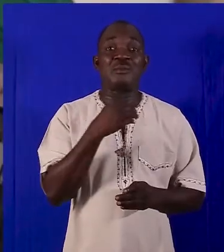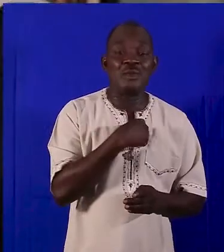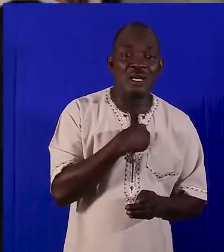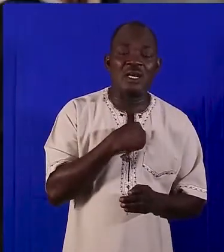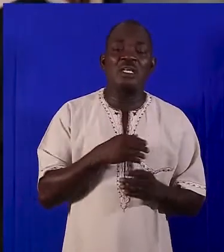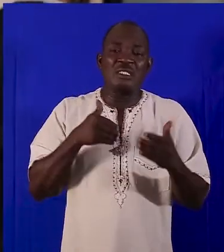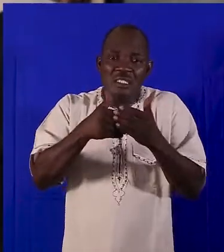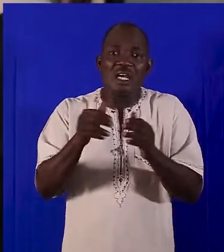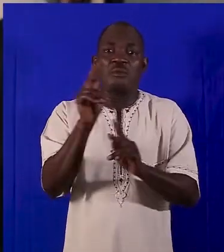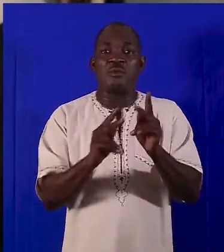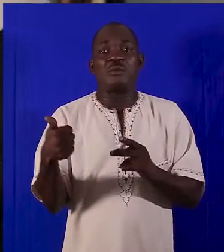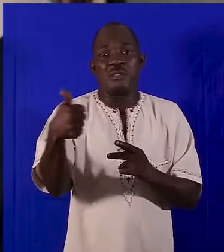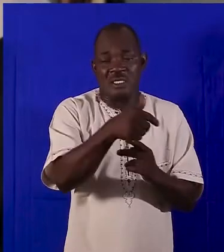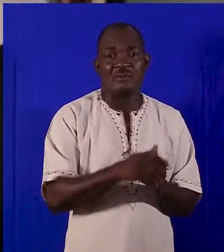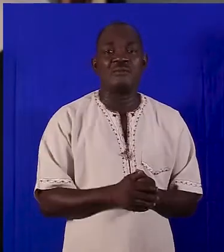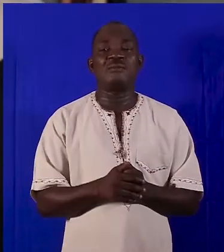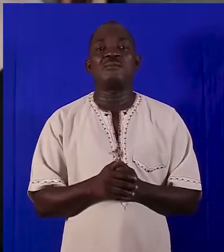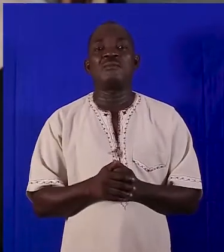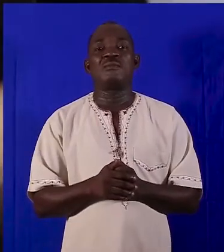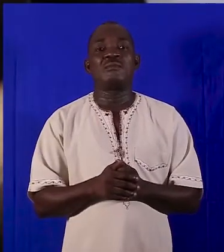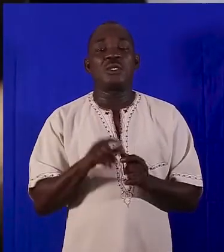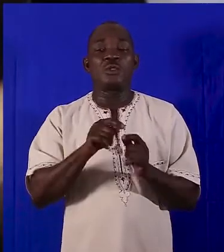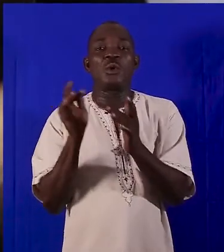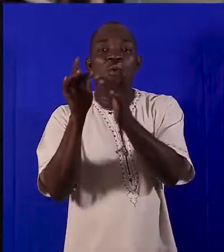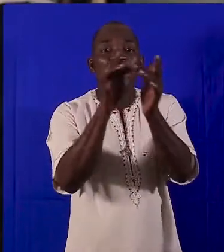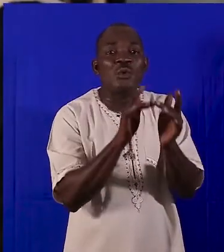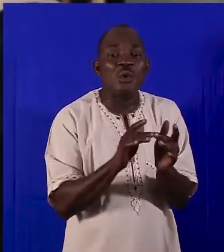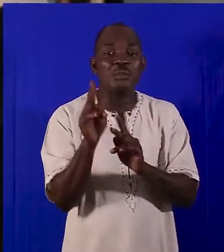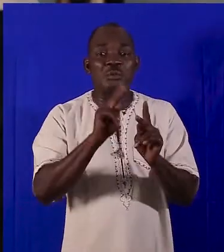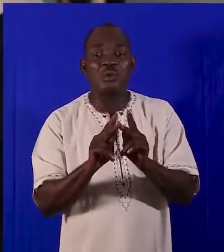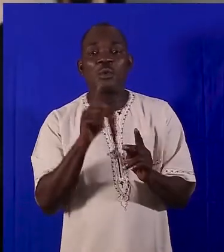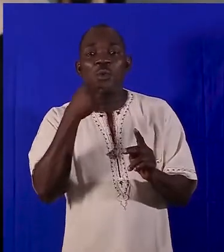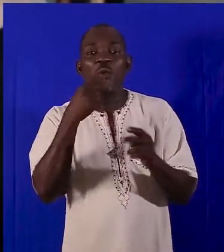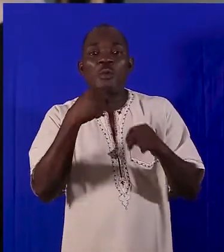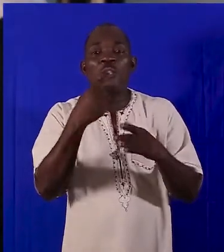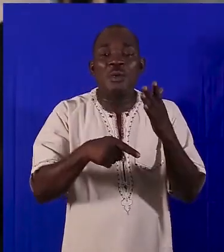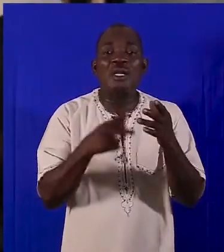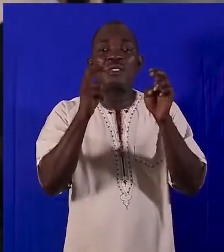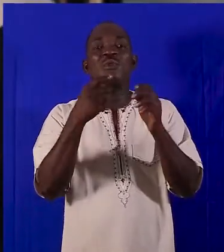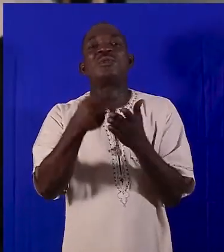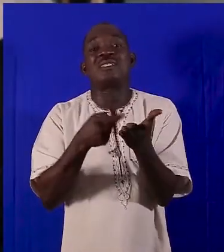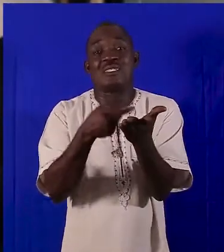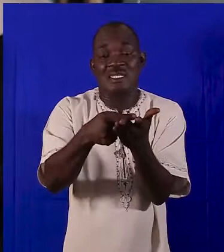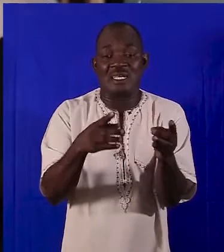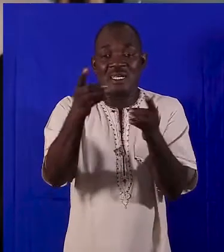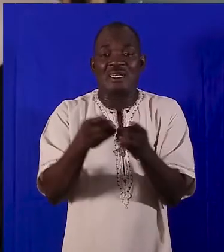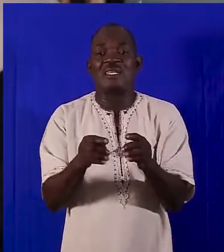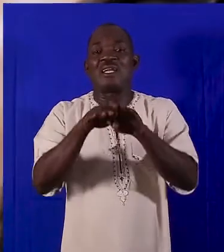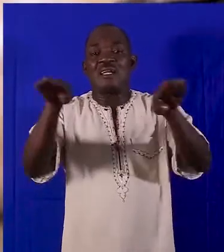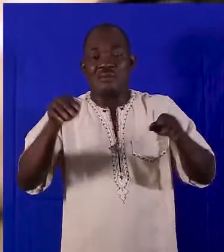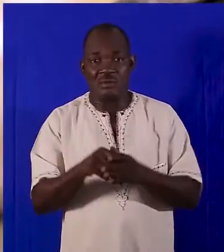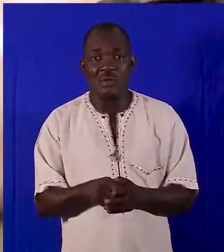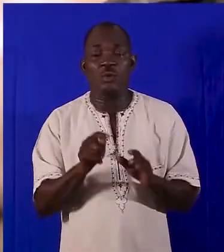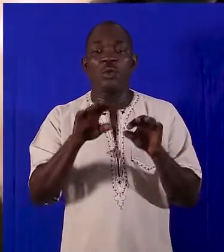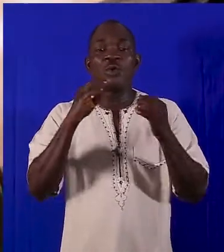members maintain close contact with their electoral areas. They consult their people on issues to be discussed at the district